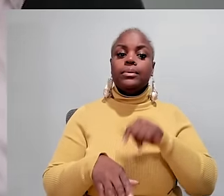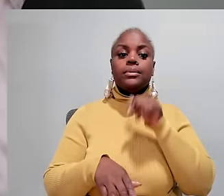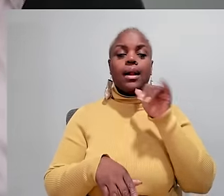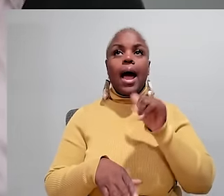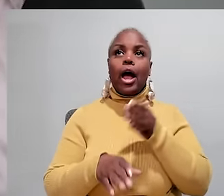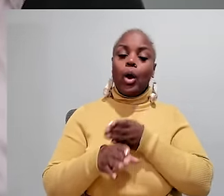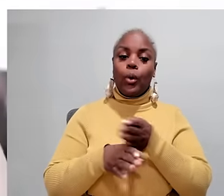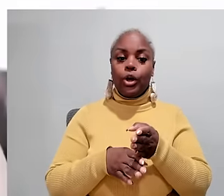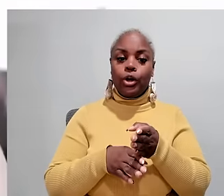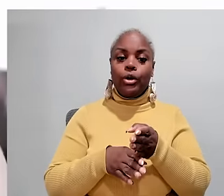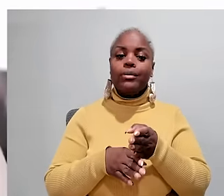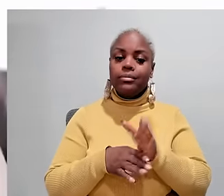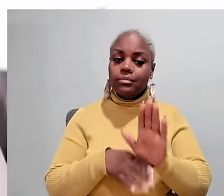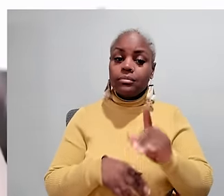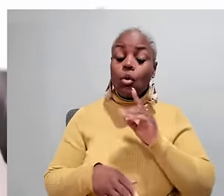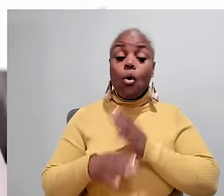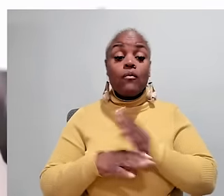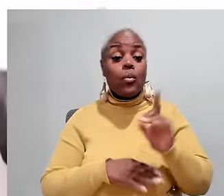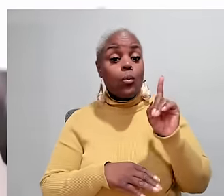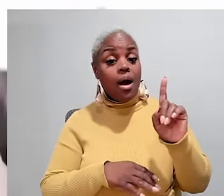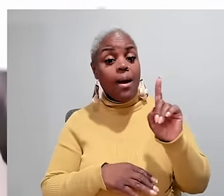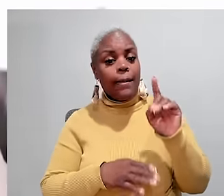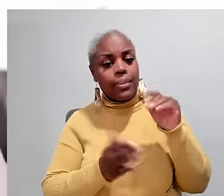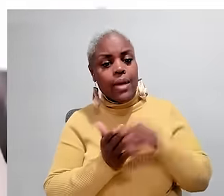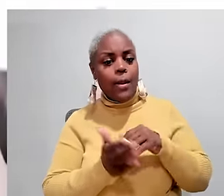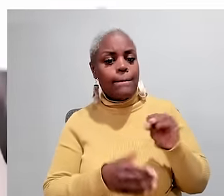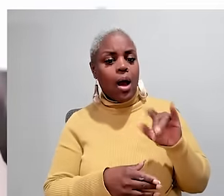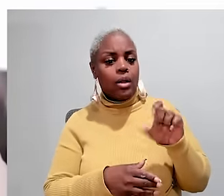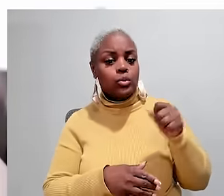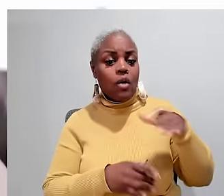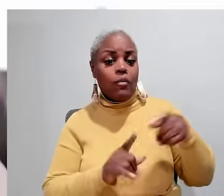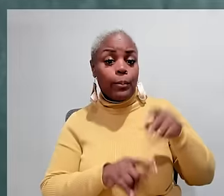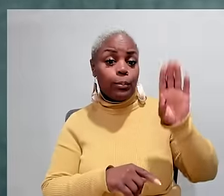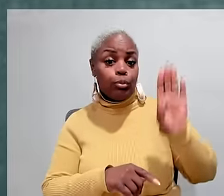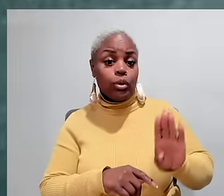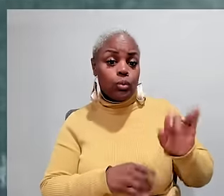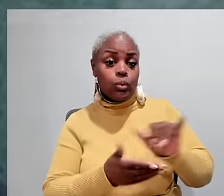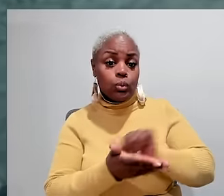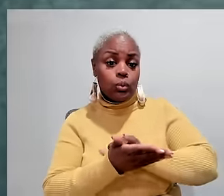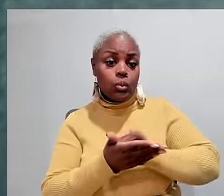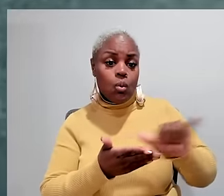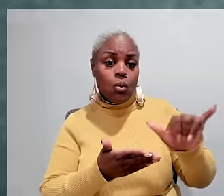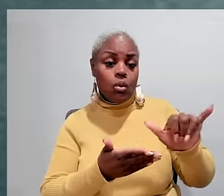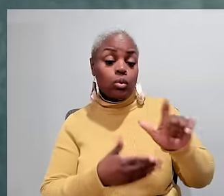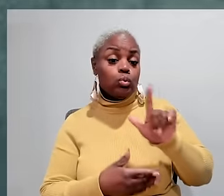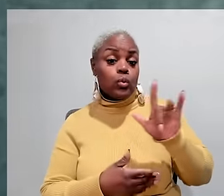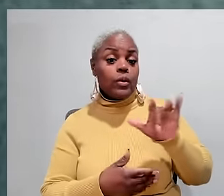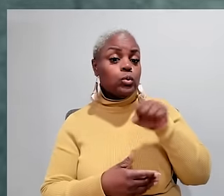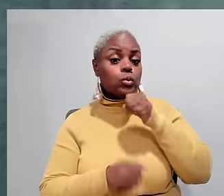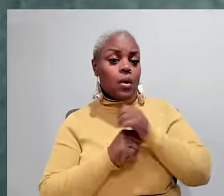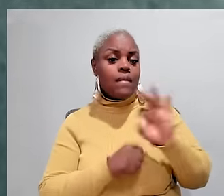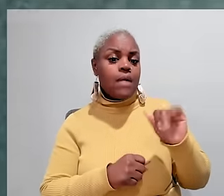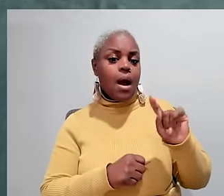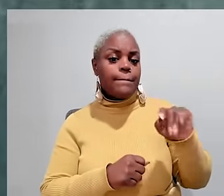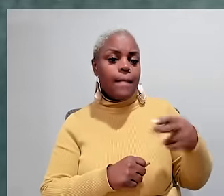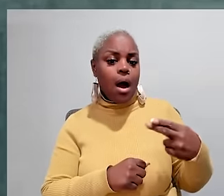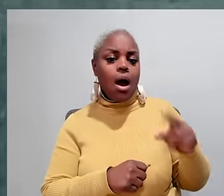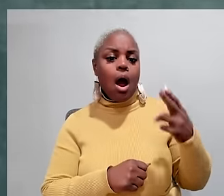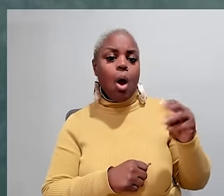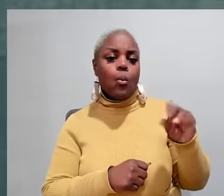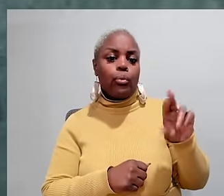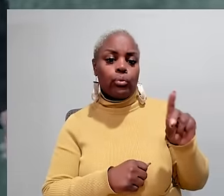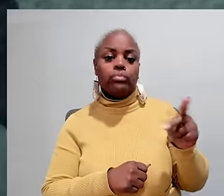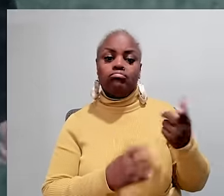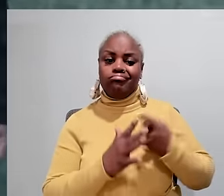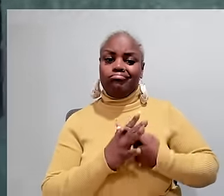and nursing homes no one wants this to feel like a part-time job or it's not a career over a thousand miles away